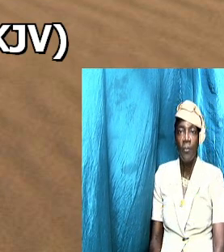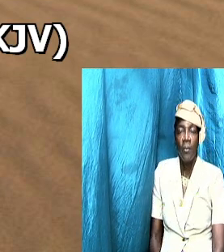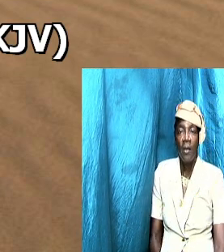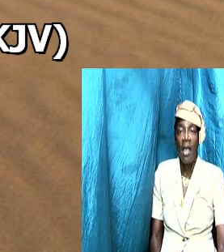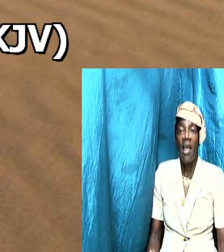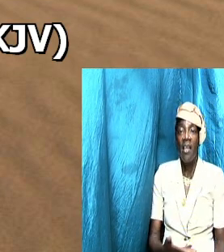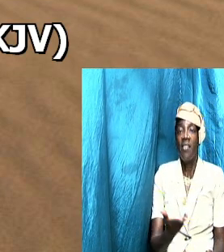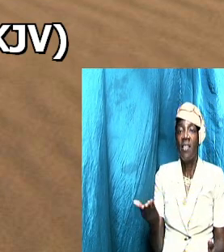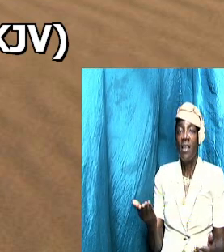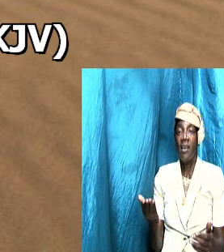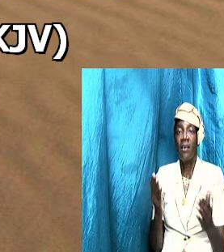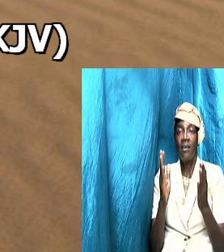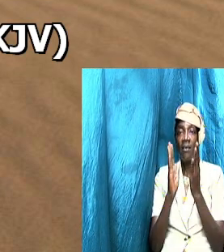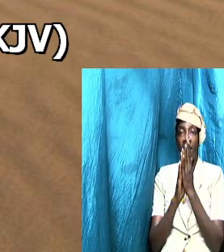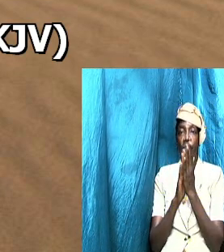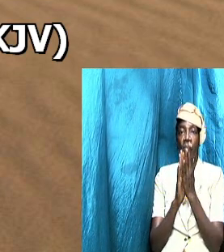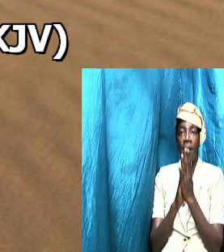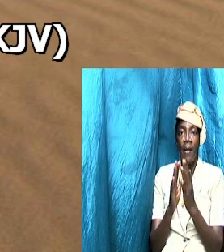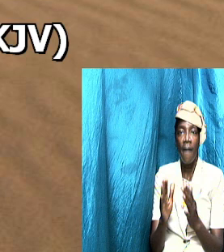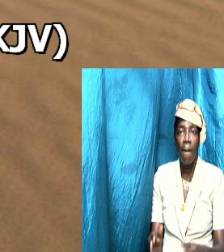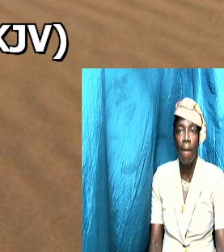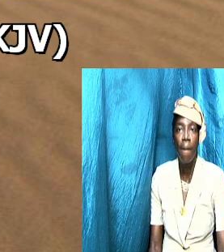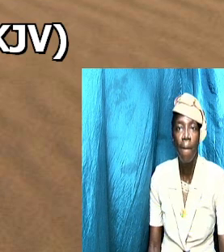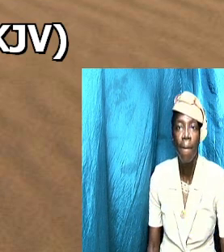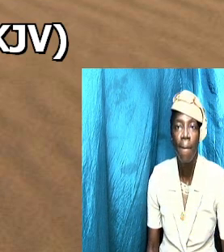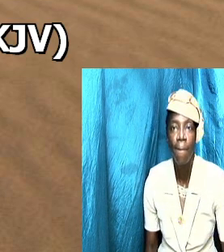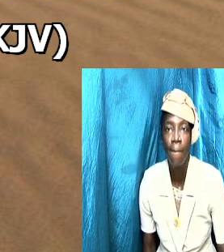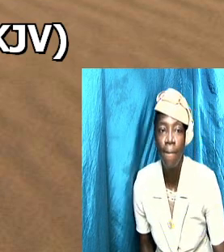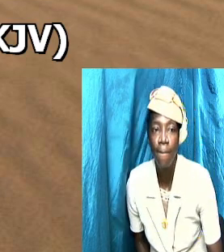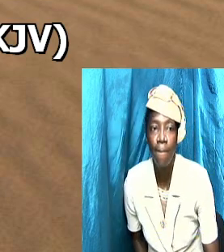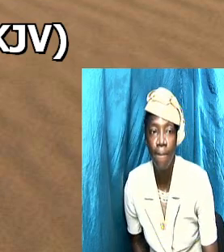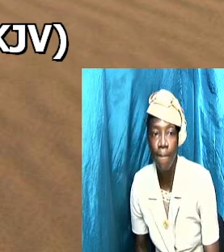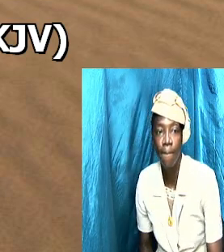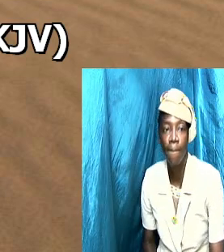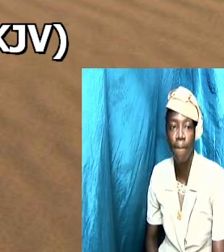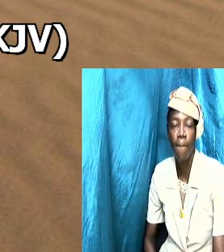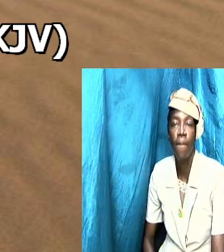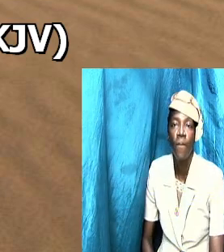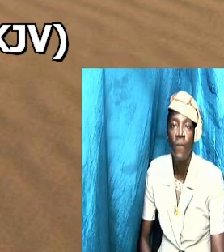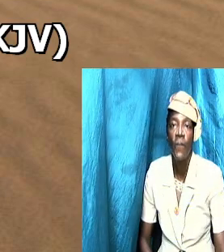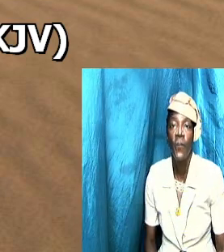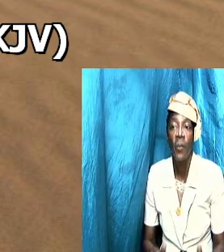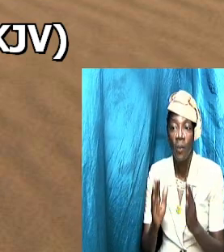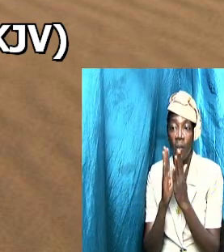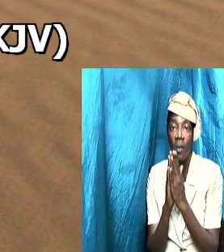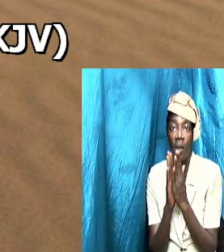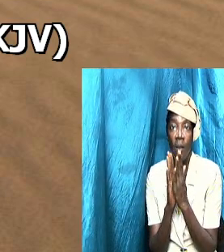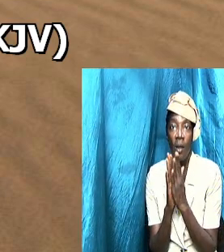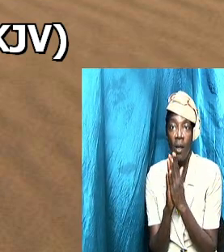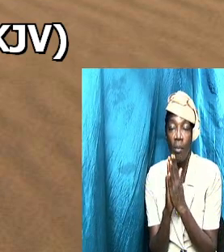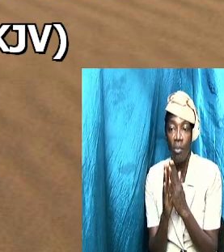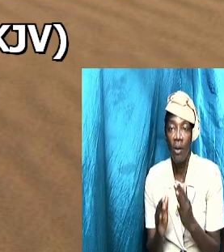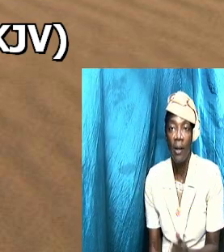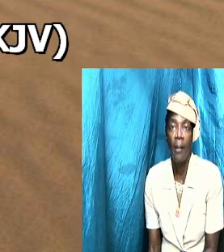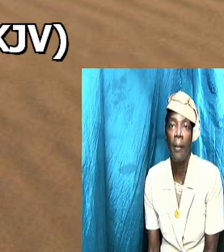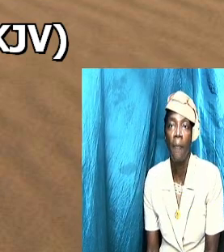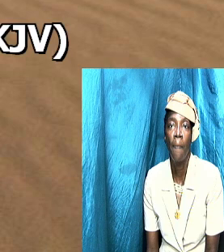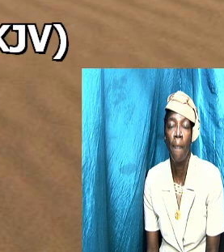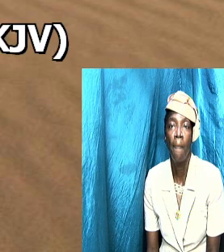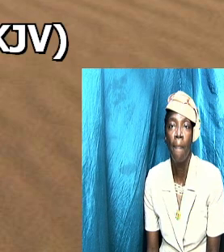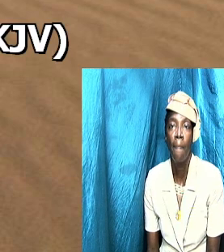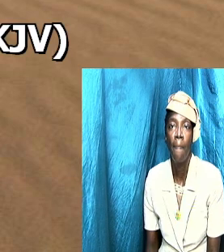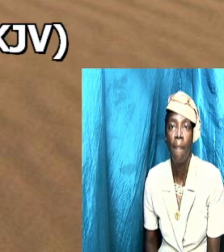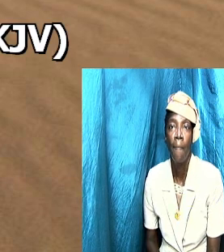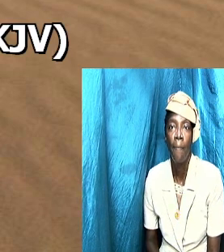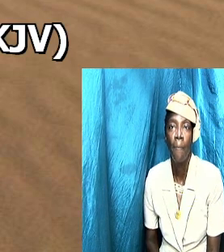I think it was made by Saint Francis Xavier now we are not Roman Catholic people at all